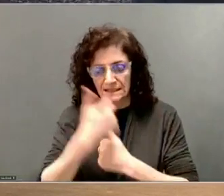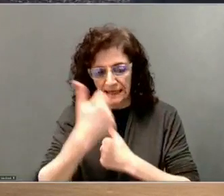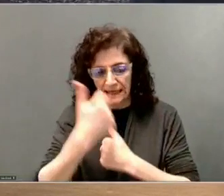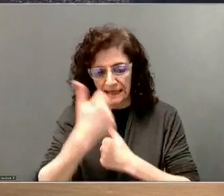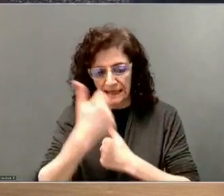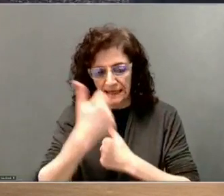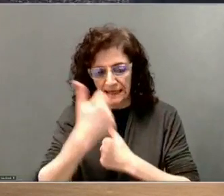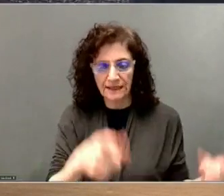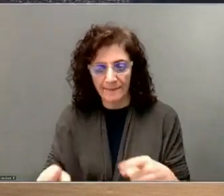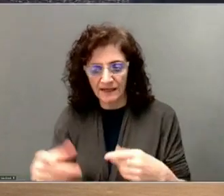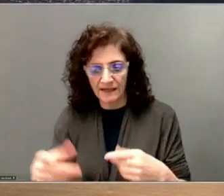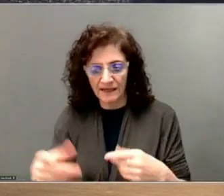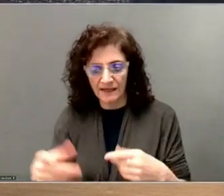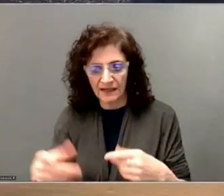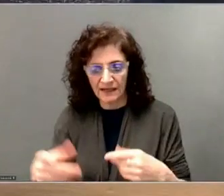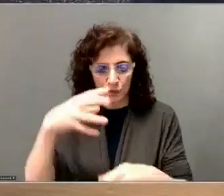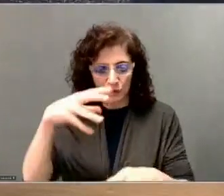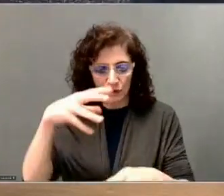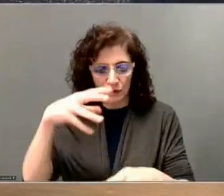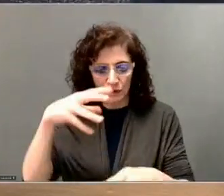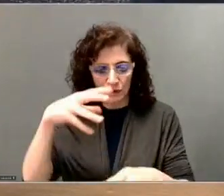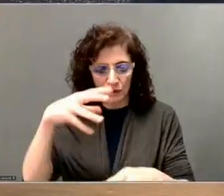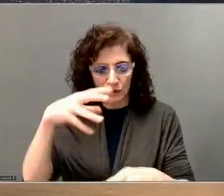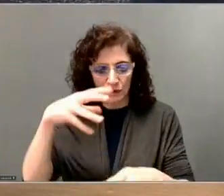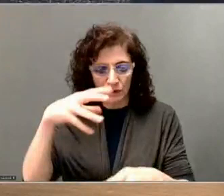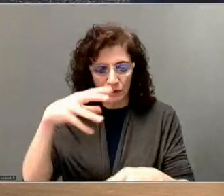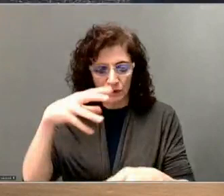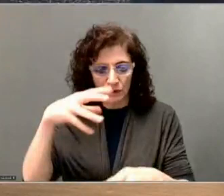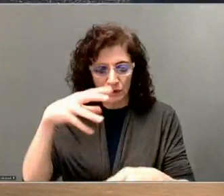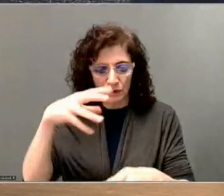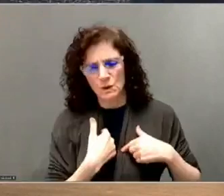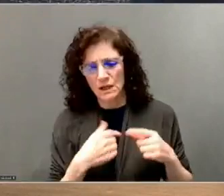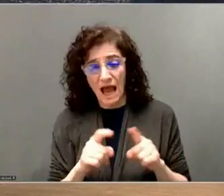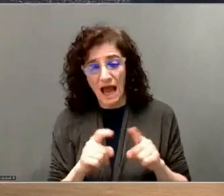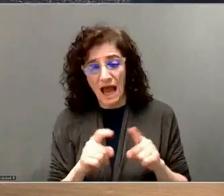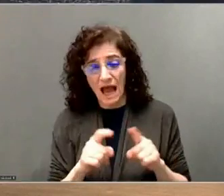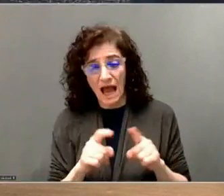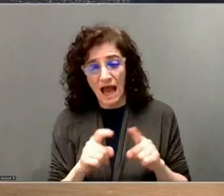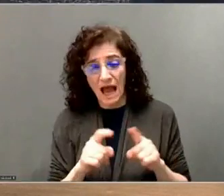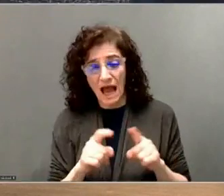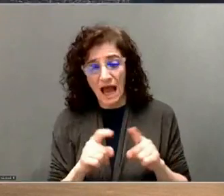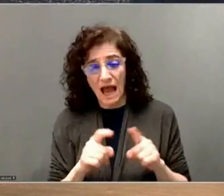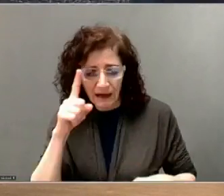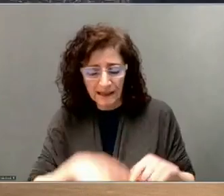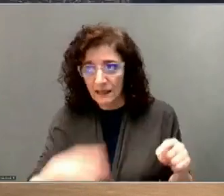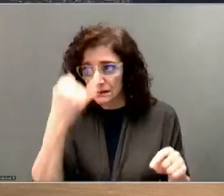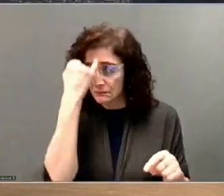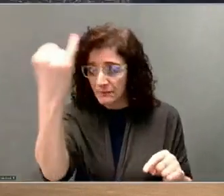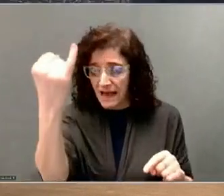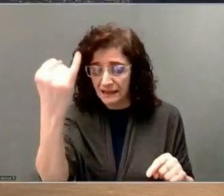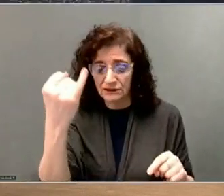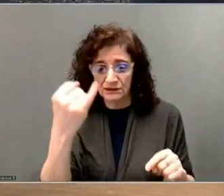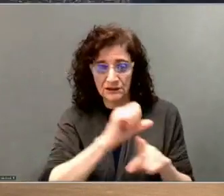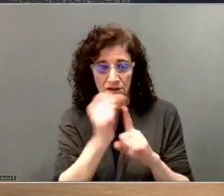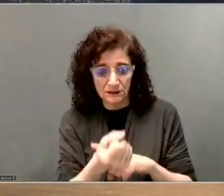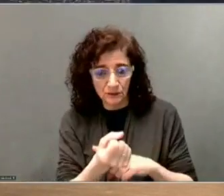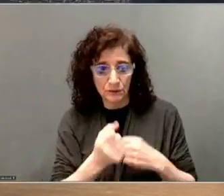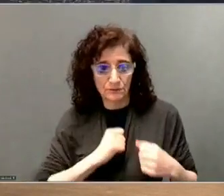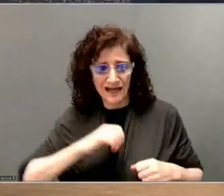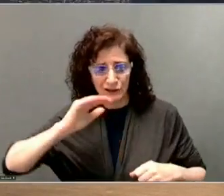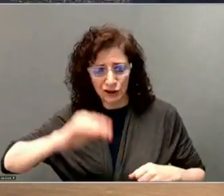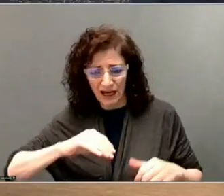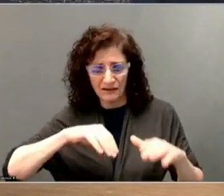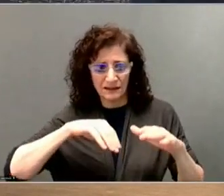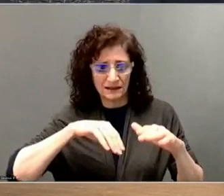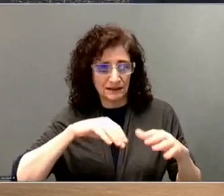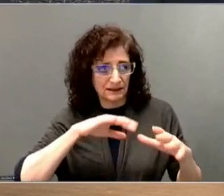multiple levels. First, as a mother, I cannot fathom the reality where my child would be involved in a lockdown at their school